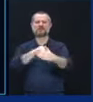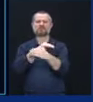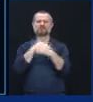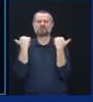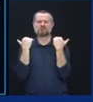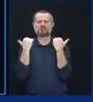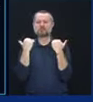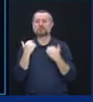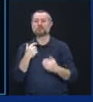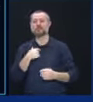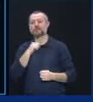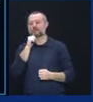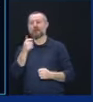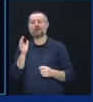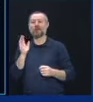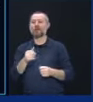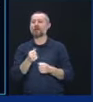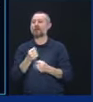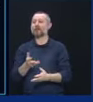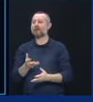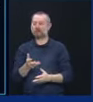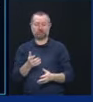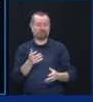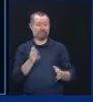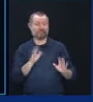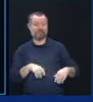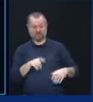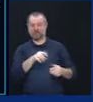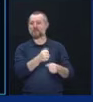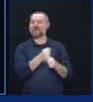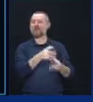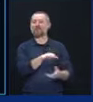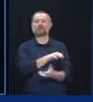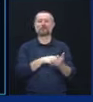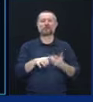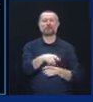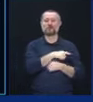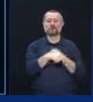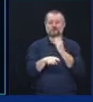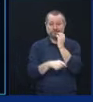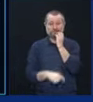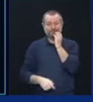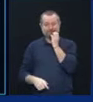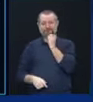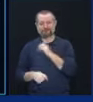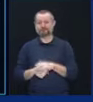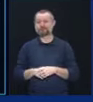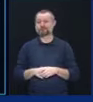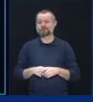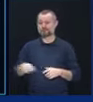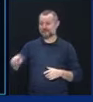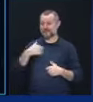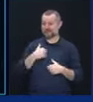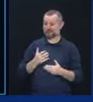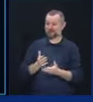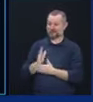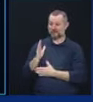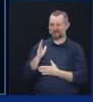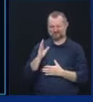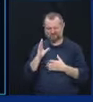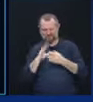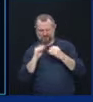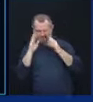people get confused. No one has a right to spread lies or misinformation